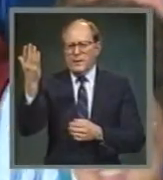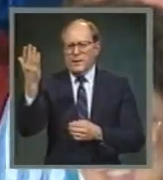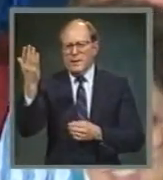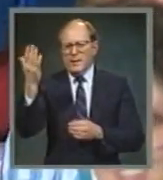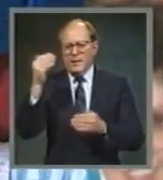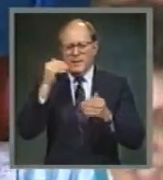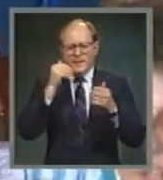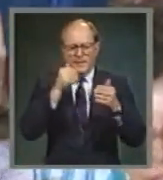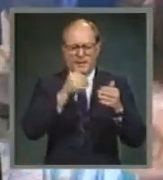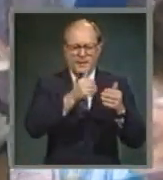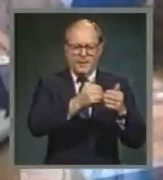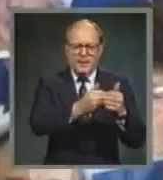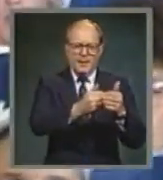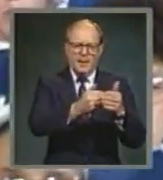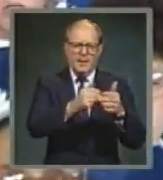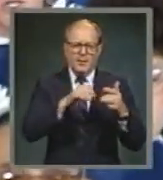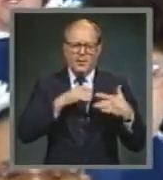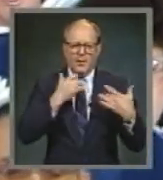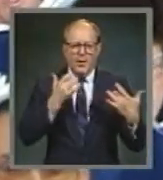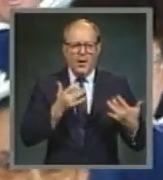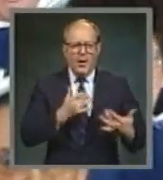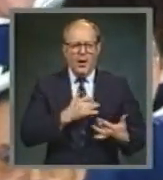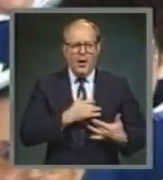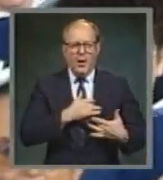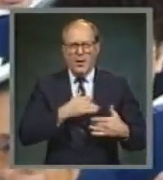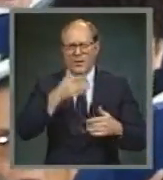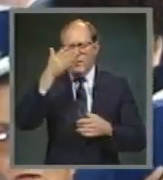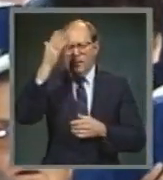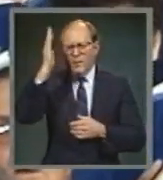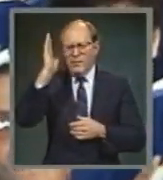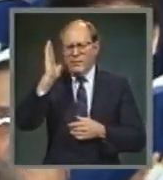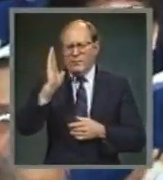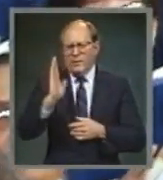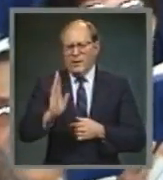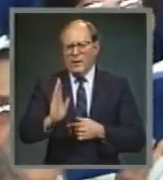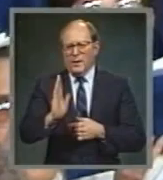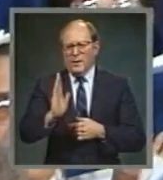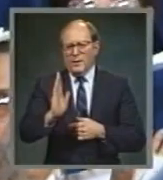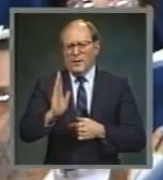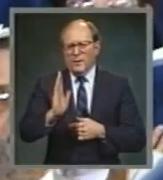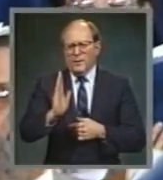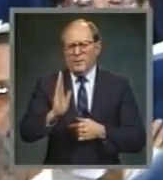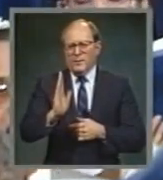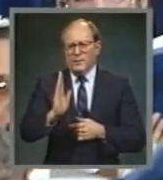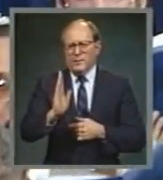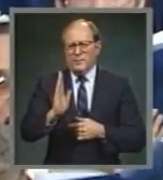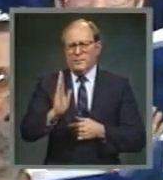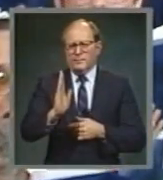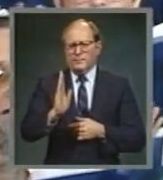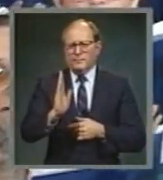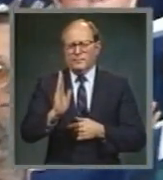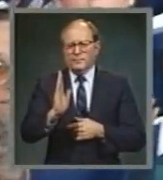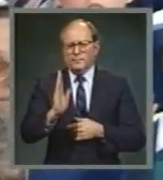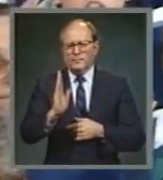Thee Near to the heart of God